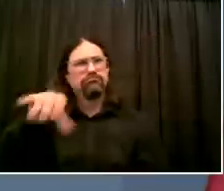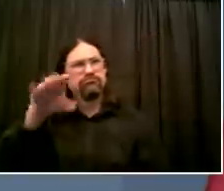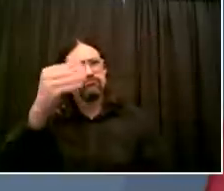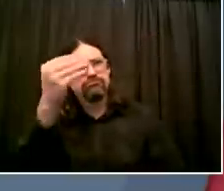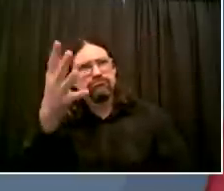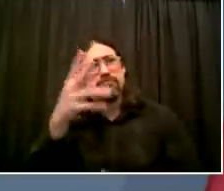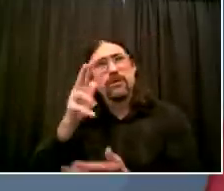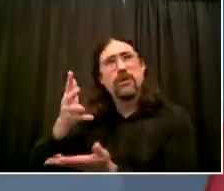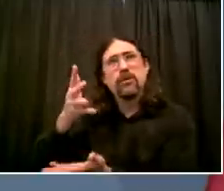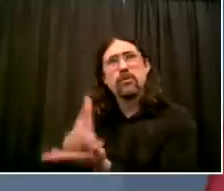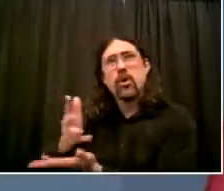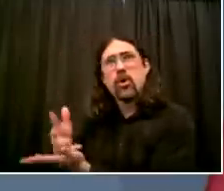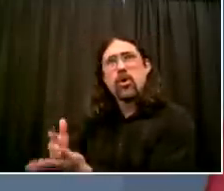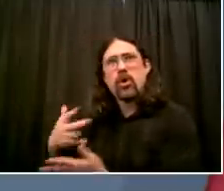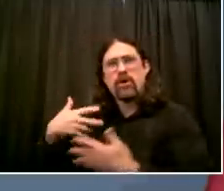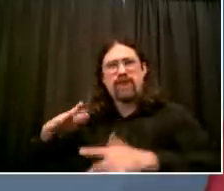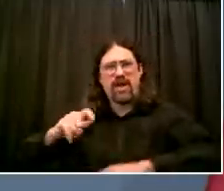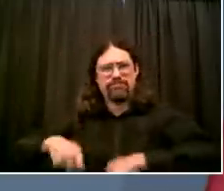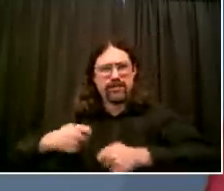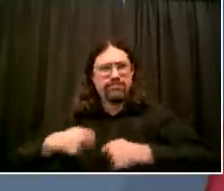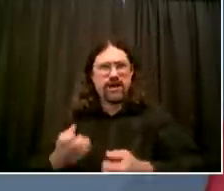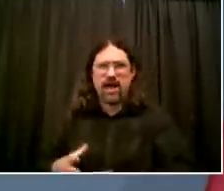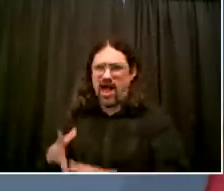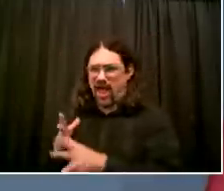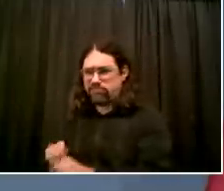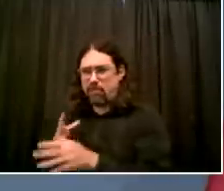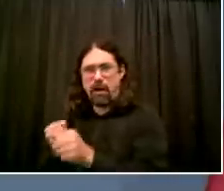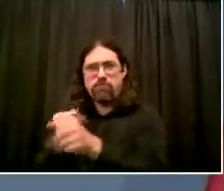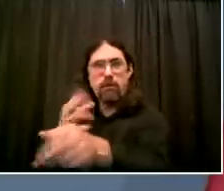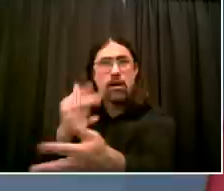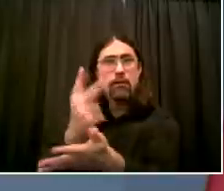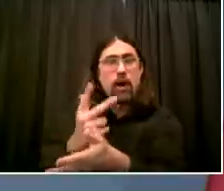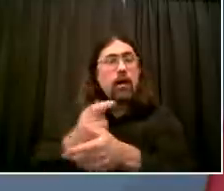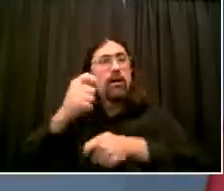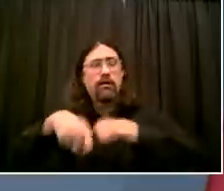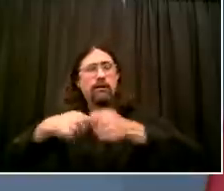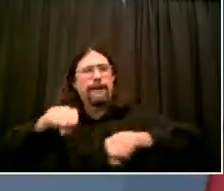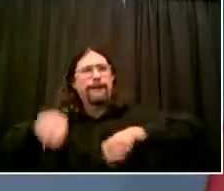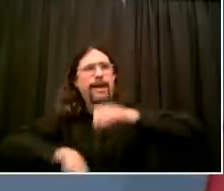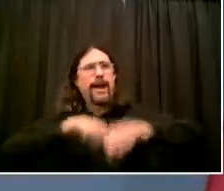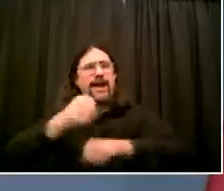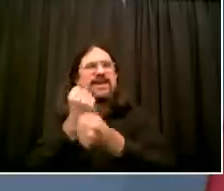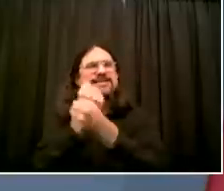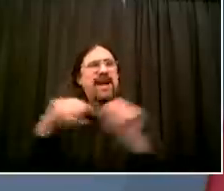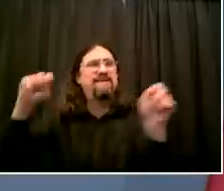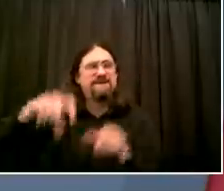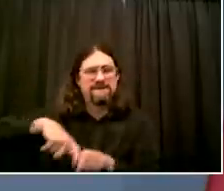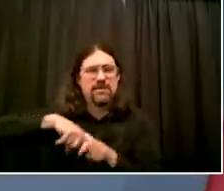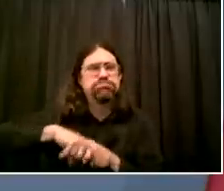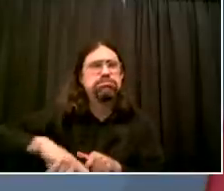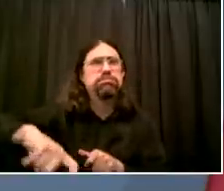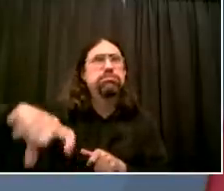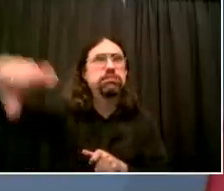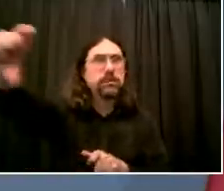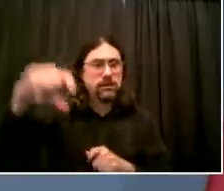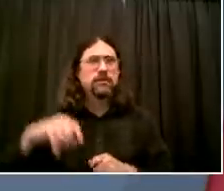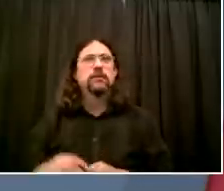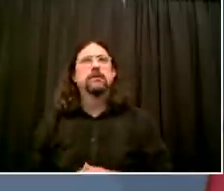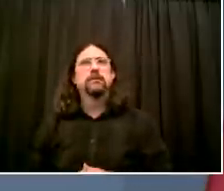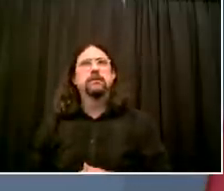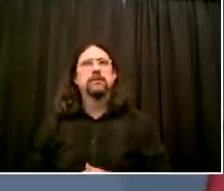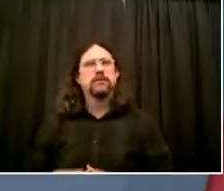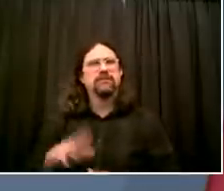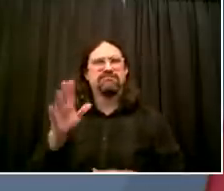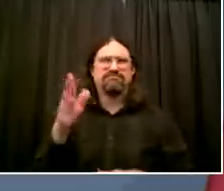thousands of parking spaces. I think we'll know as we start to see the uptake. But I know the mayor feels pretty strongly that this is a great trade-off to help